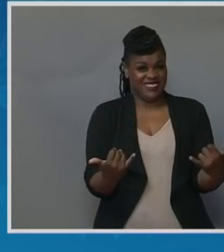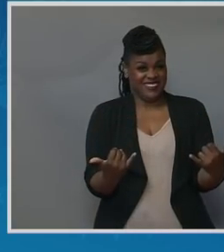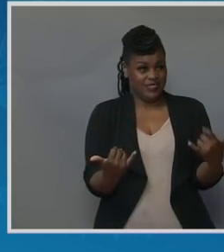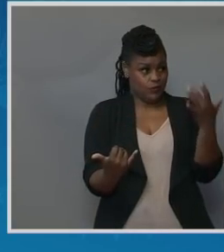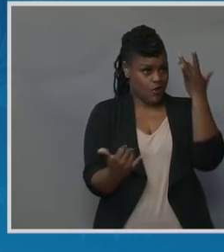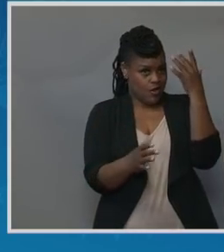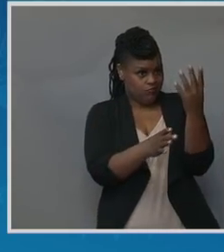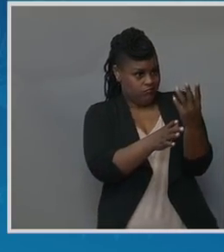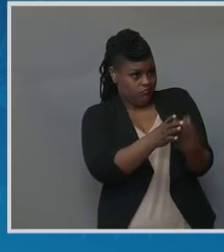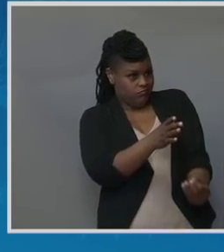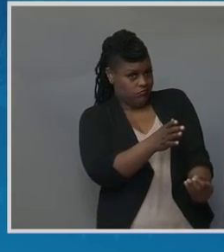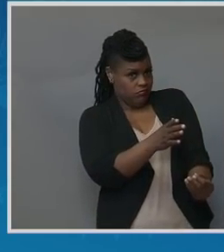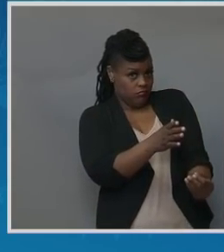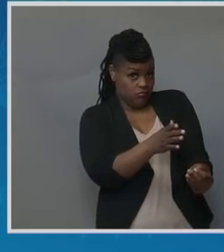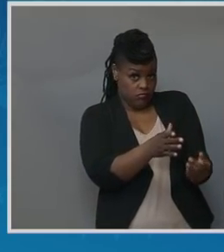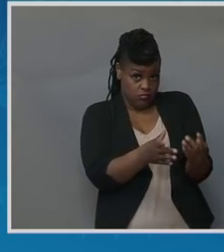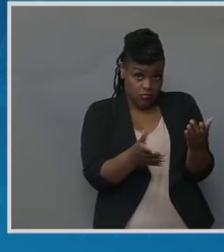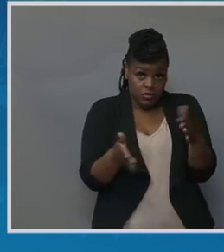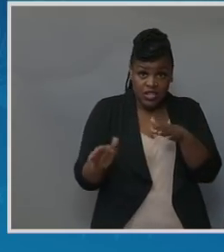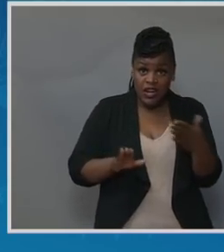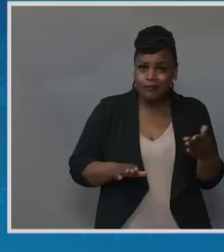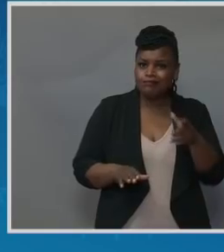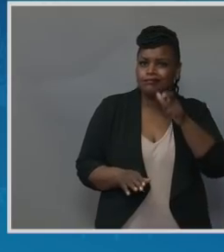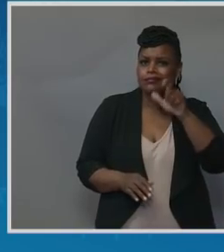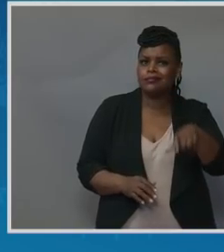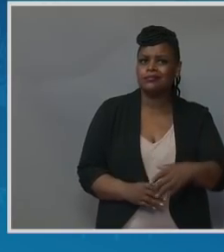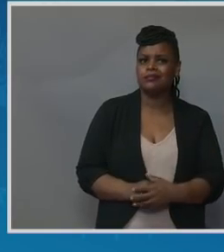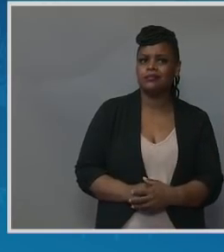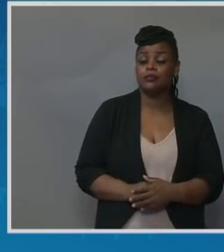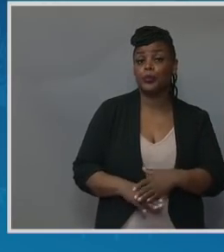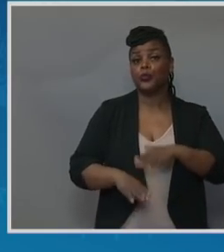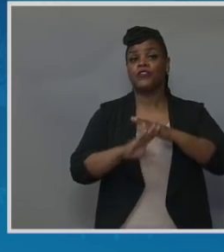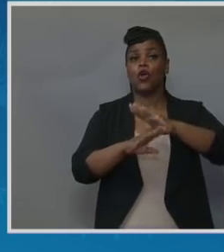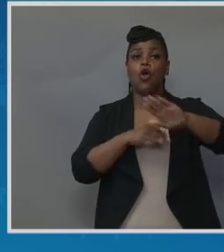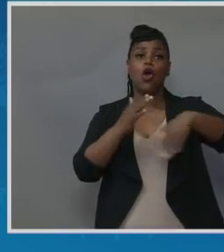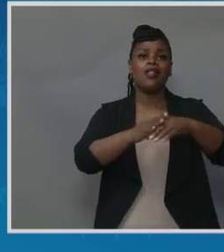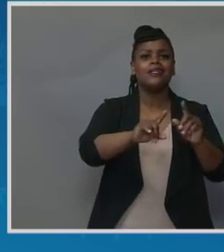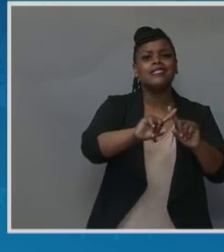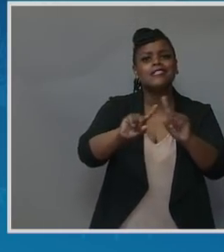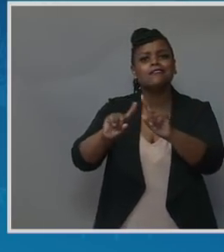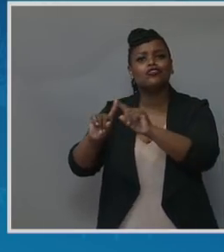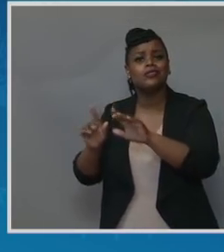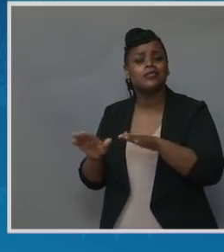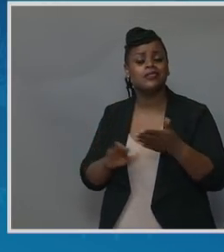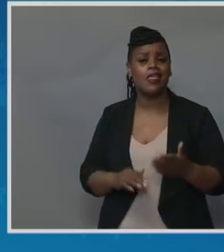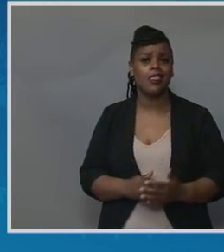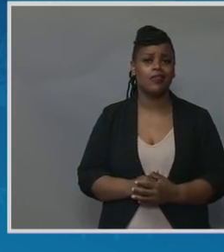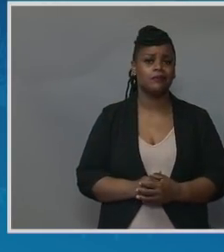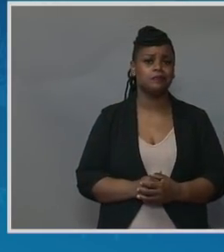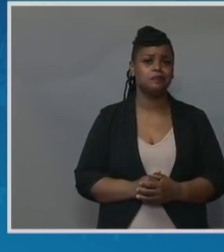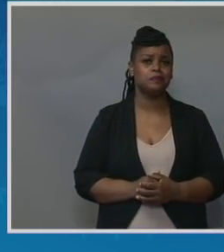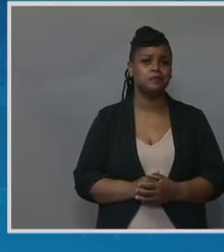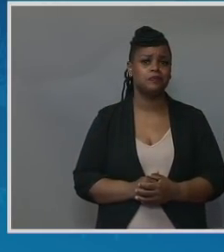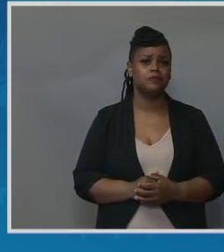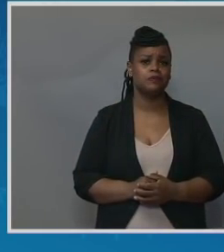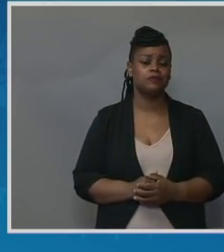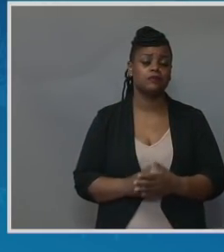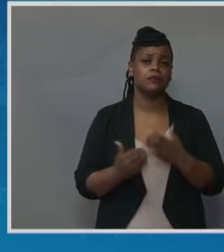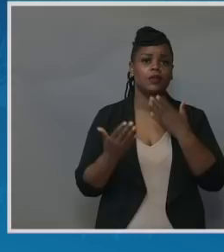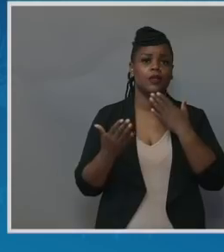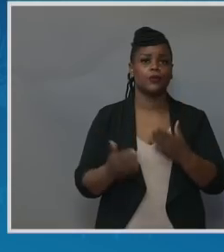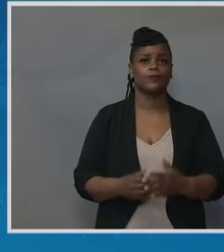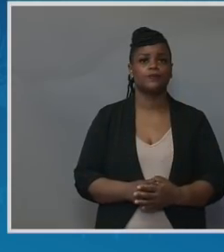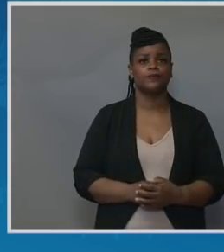outcomes that we are seeing that could be prevented were we to take more seriously the issue and study it. Thank you. Thank you.